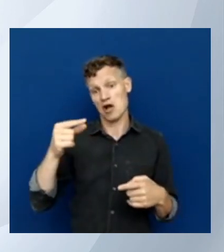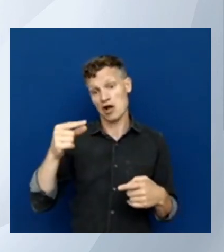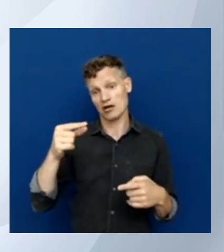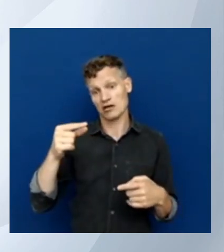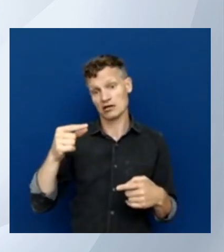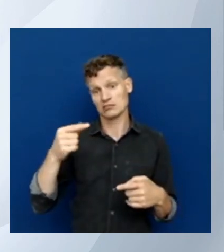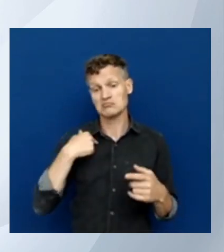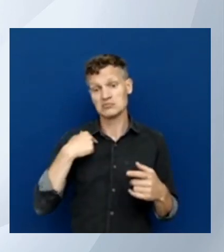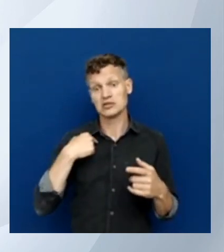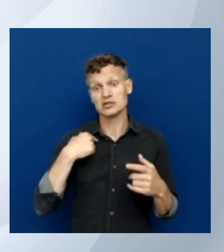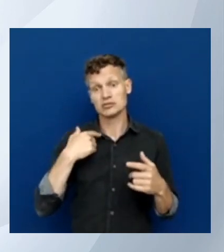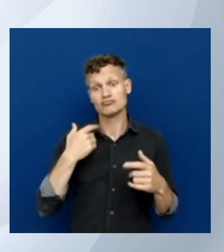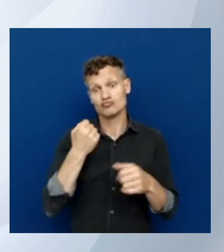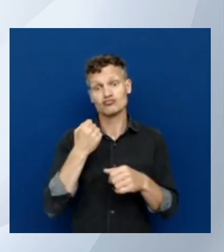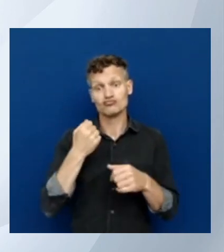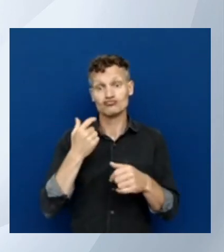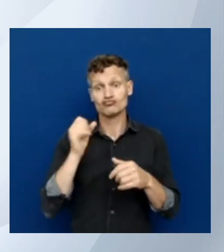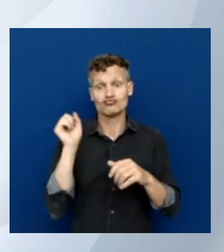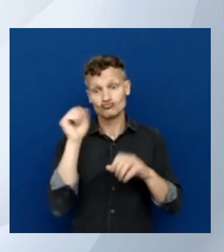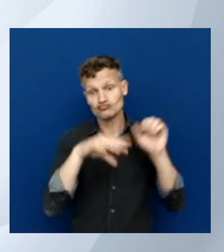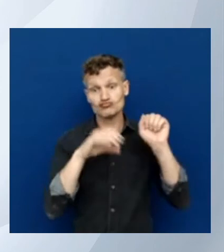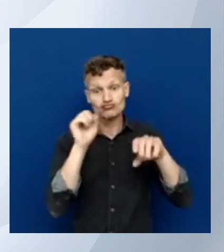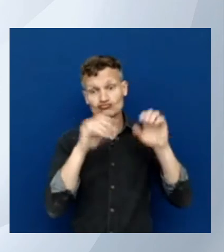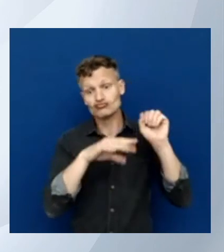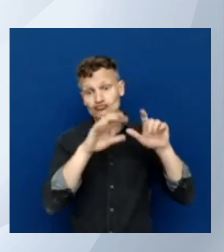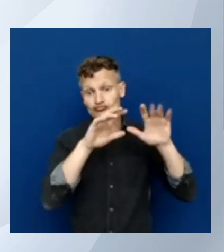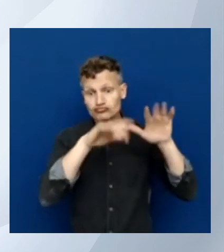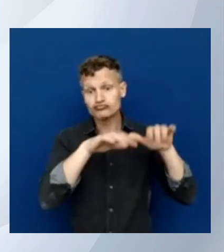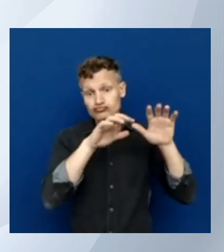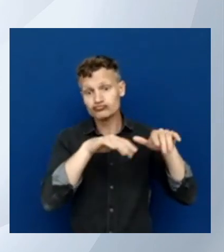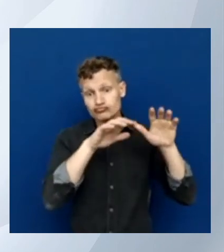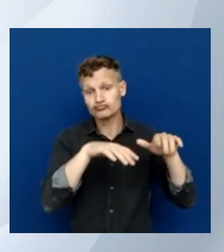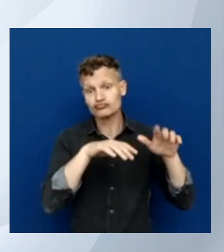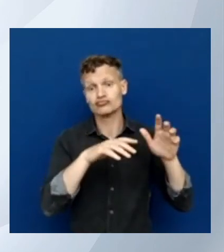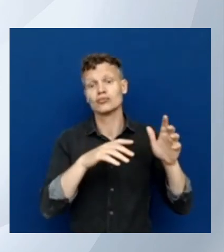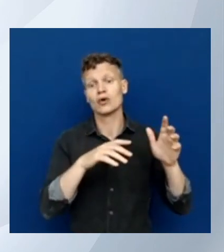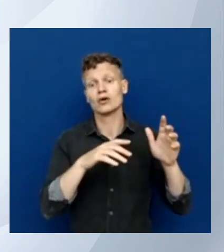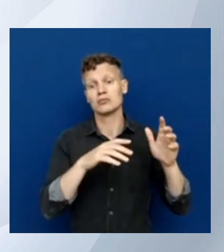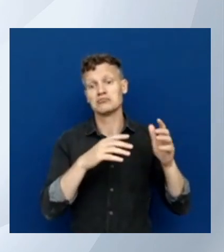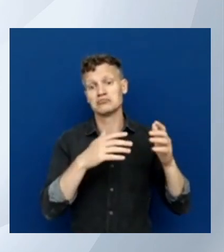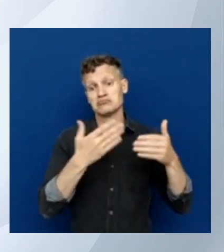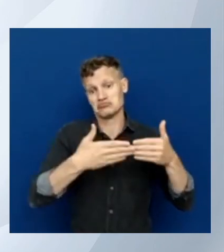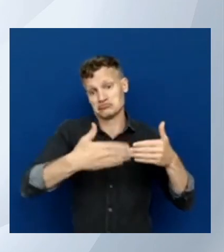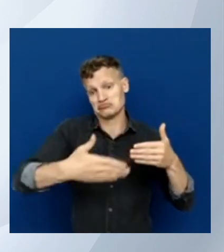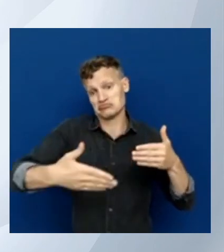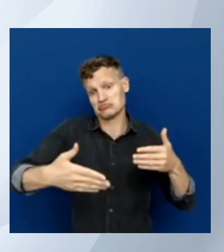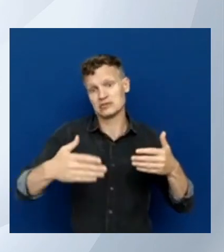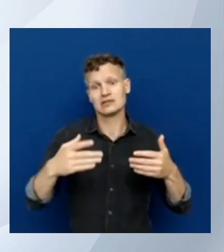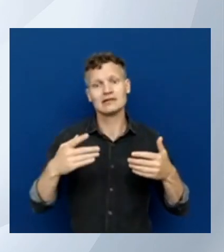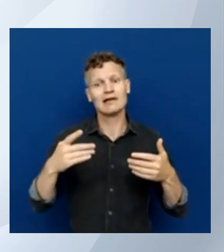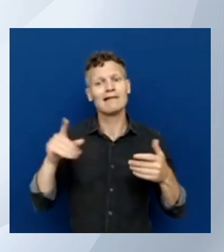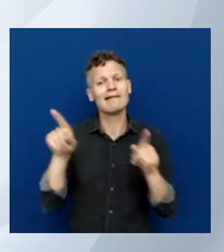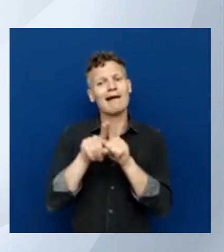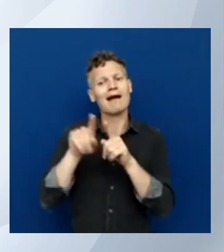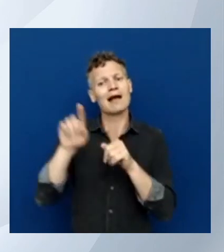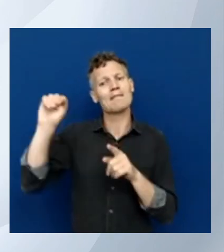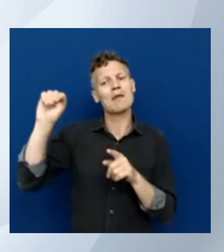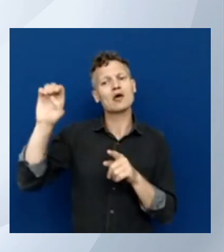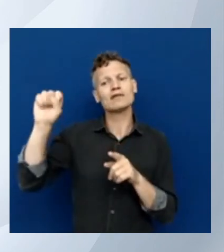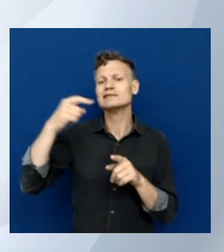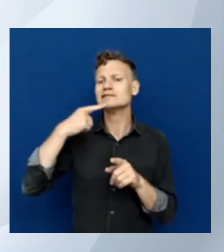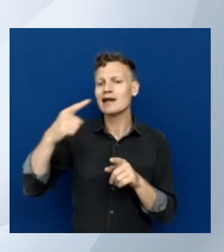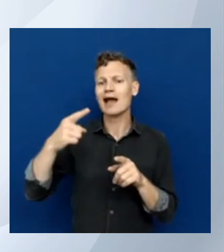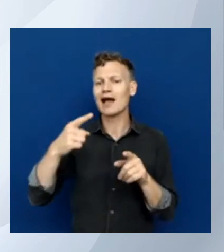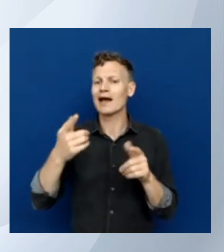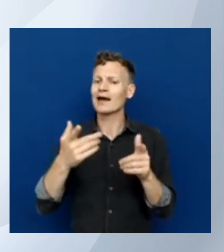and it's sort of an acknowledgement from Microsoft says you have done a lot of work and they can